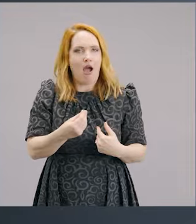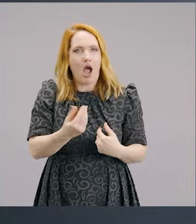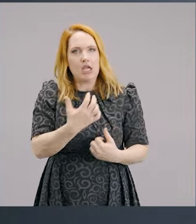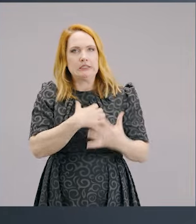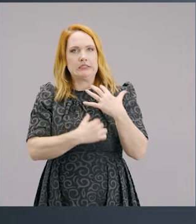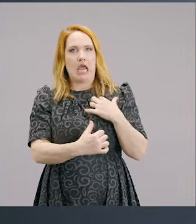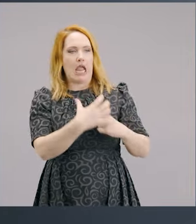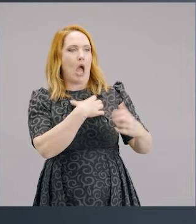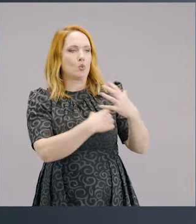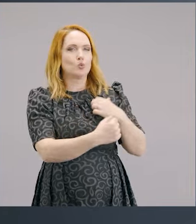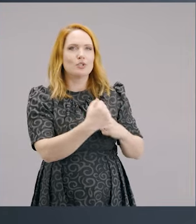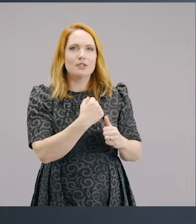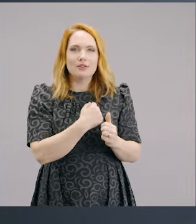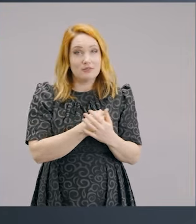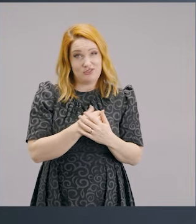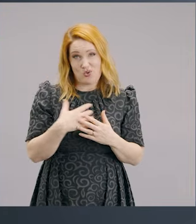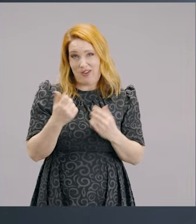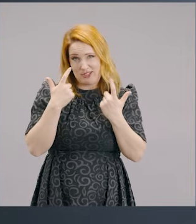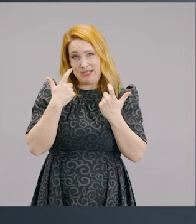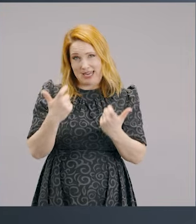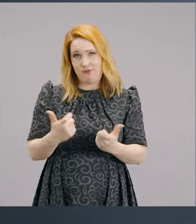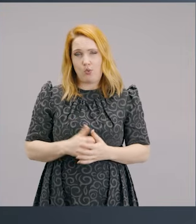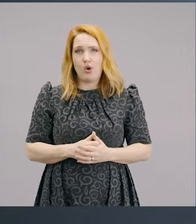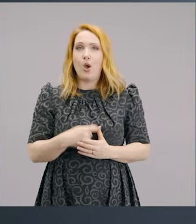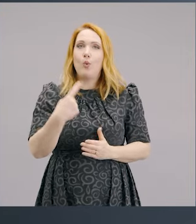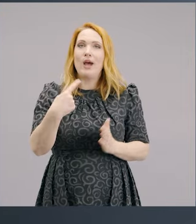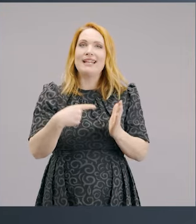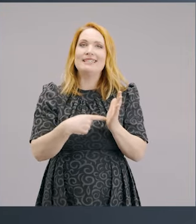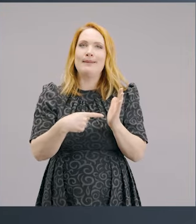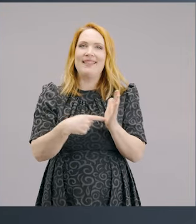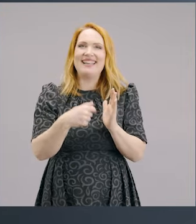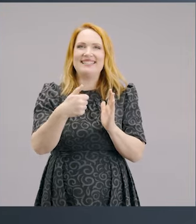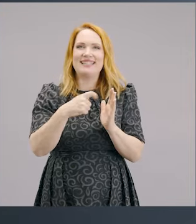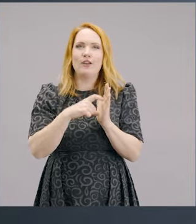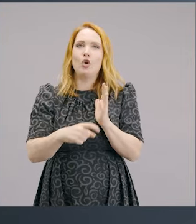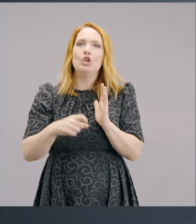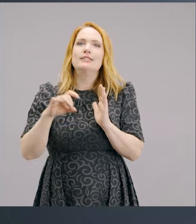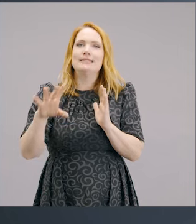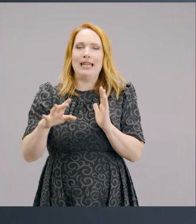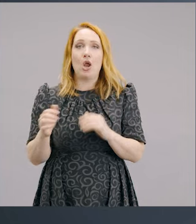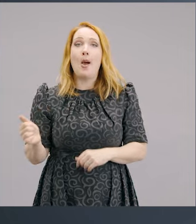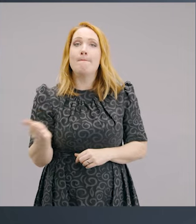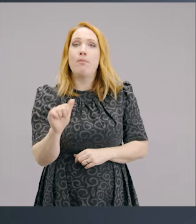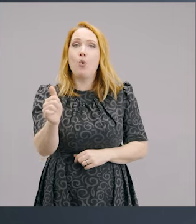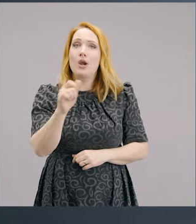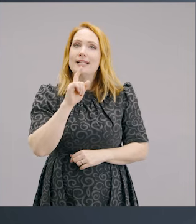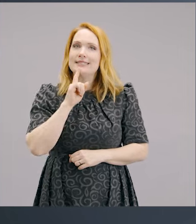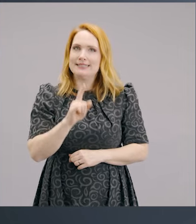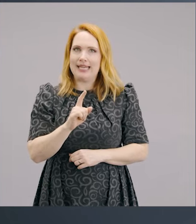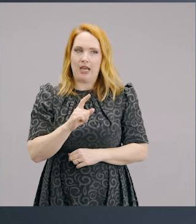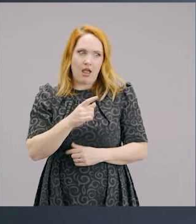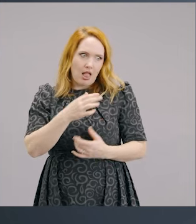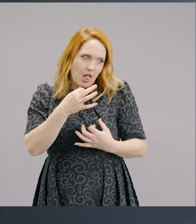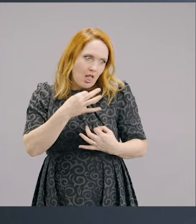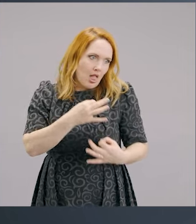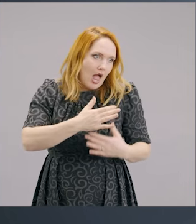life out of your heart. So we've got to be careful. In 1 Timothy 6, verse 10, Paul says, for the love of money, not money,